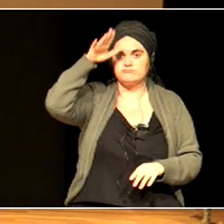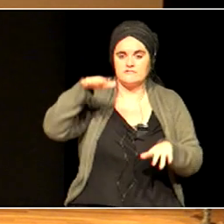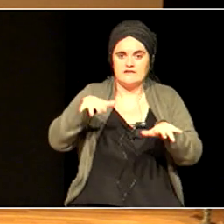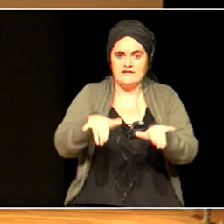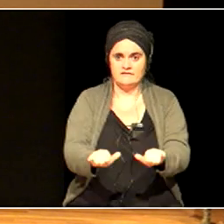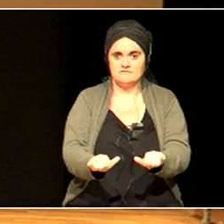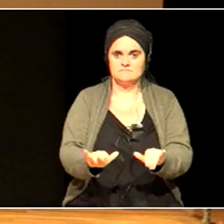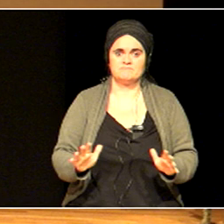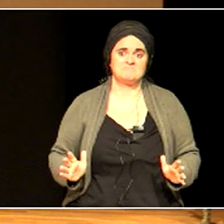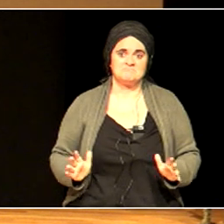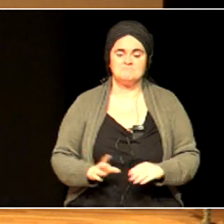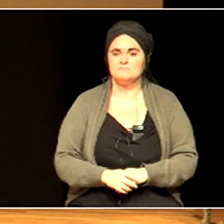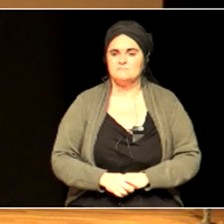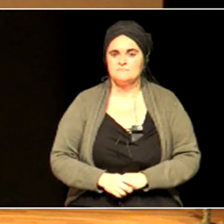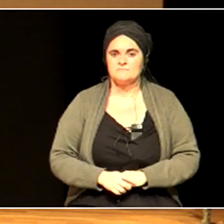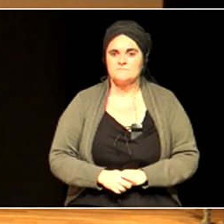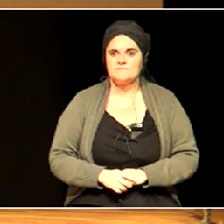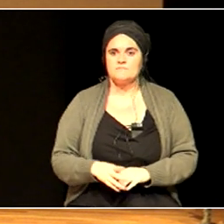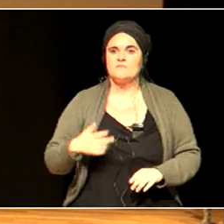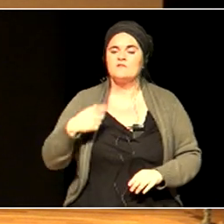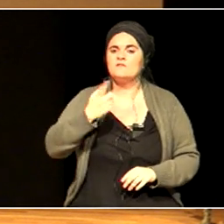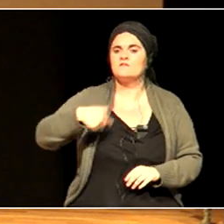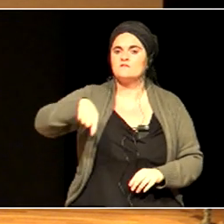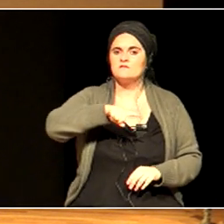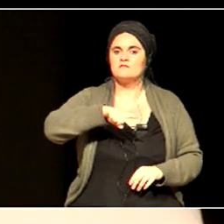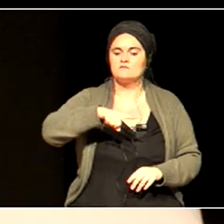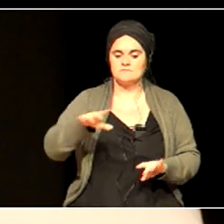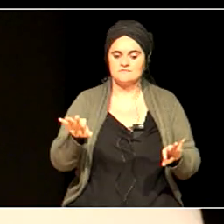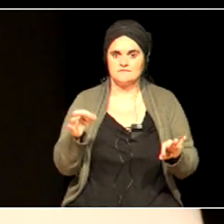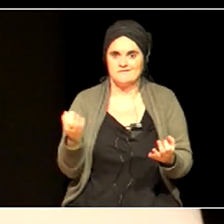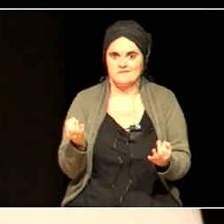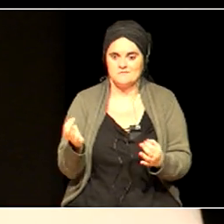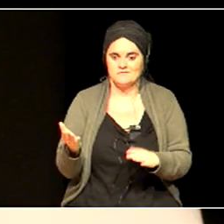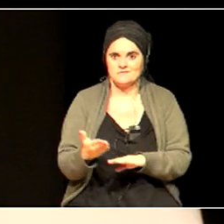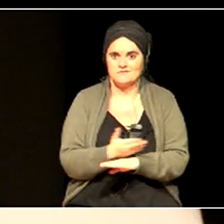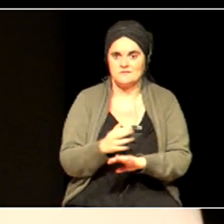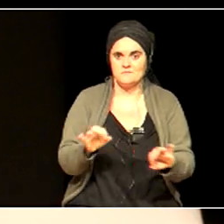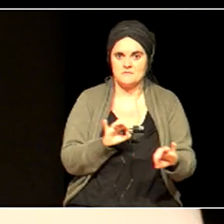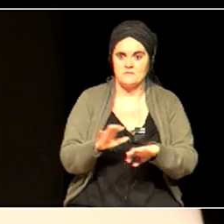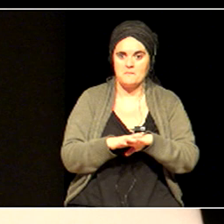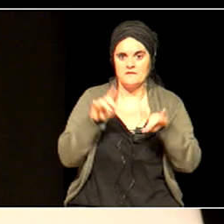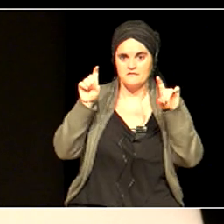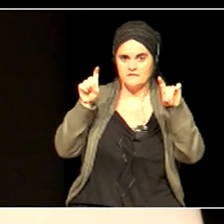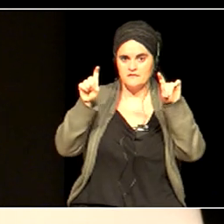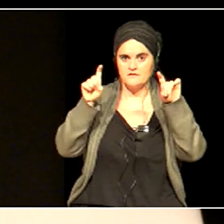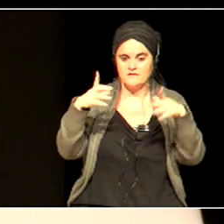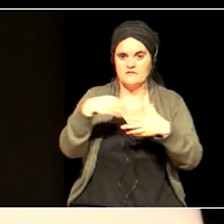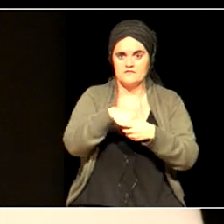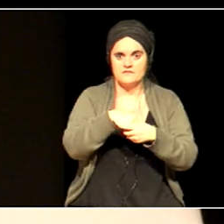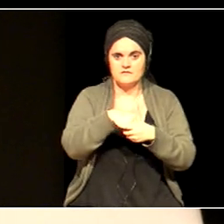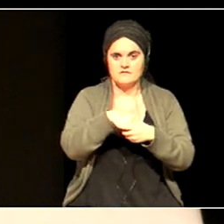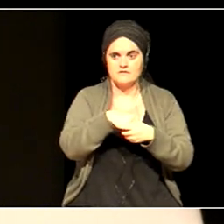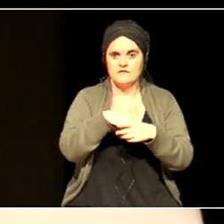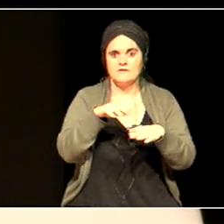We have to be prepared in education to allow these difficult concepts